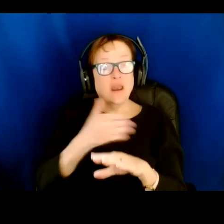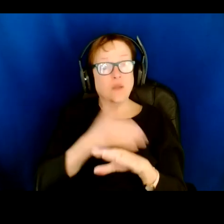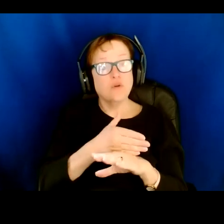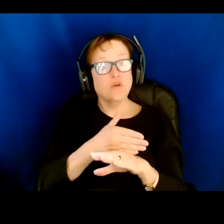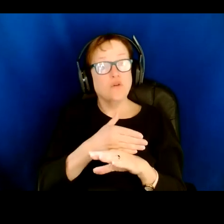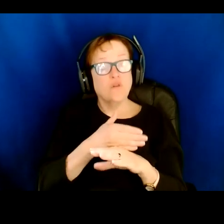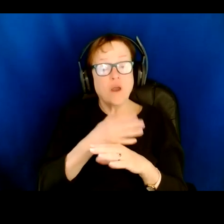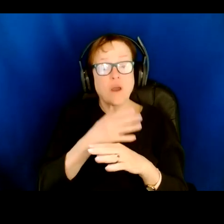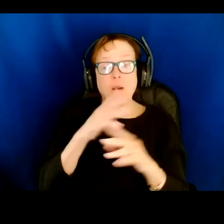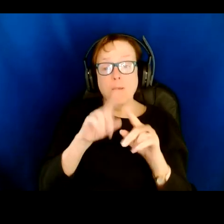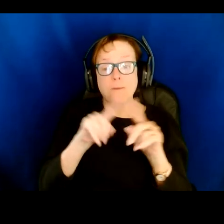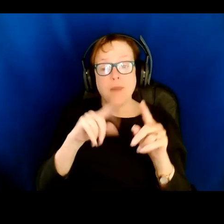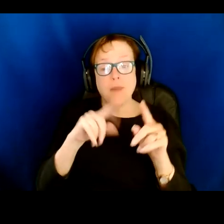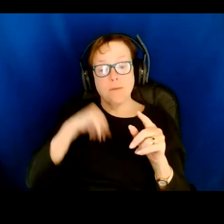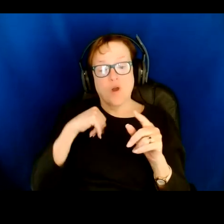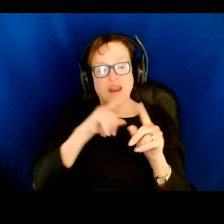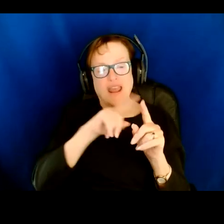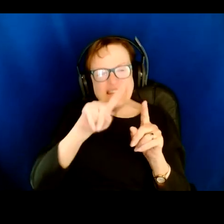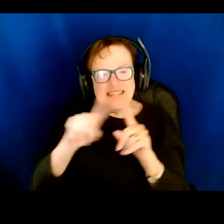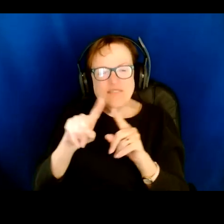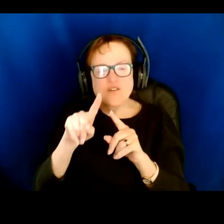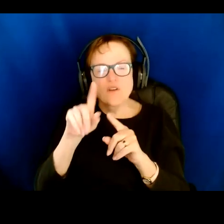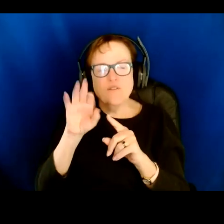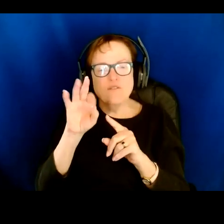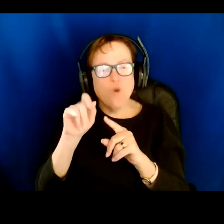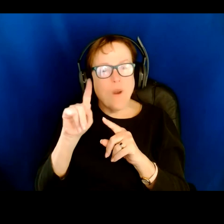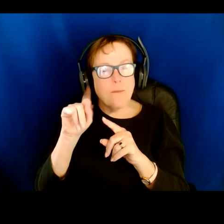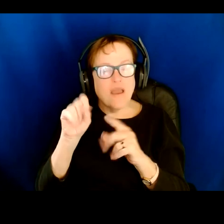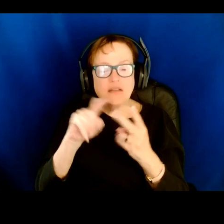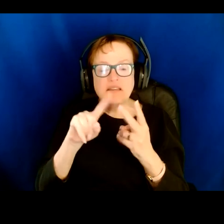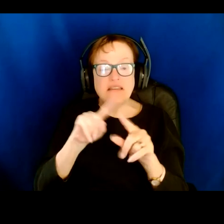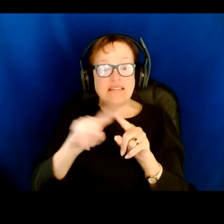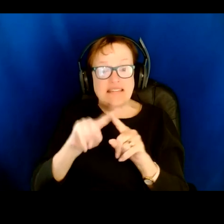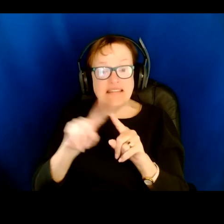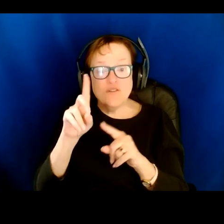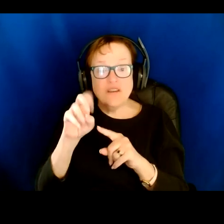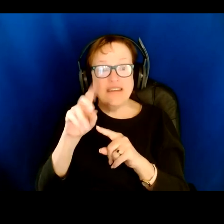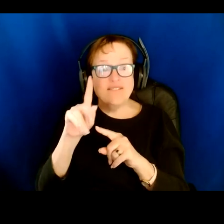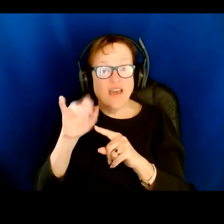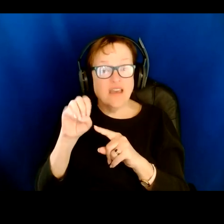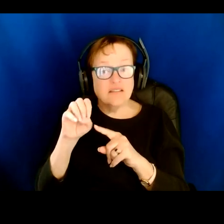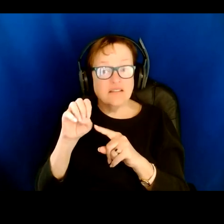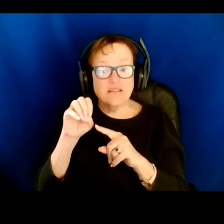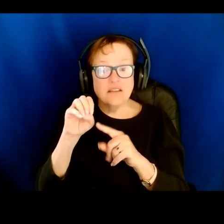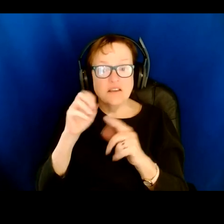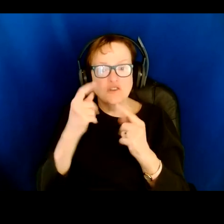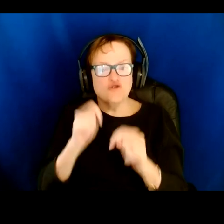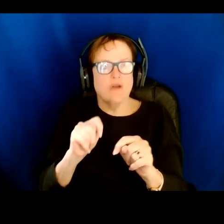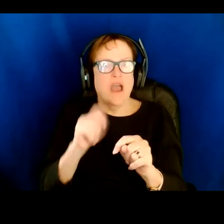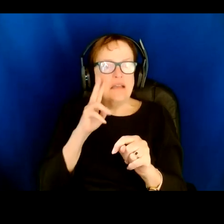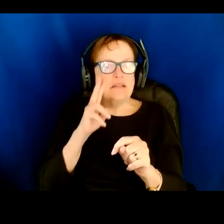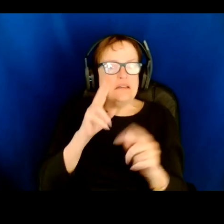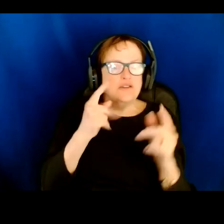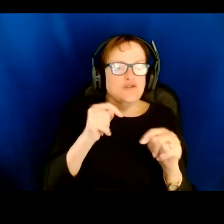formats and devices, which, you know, really require